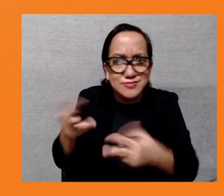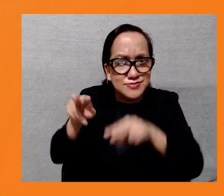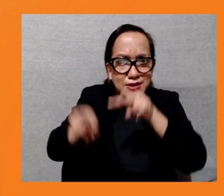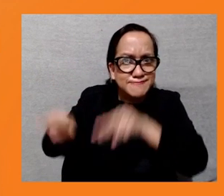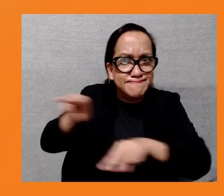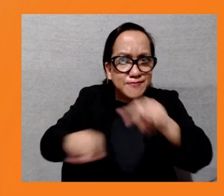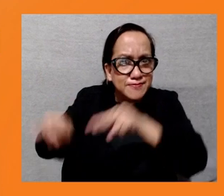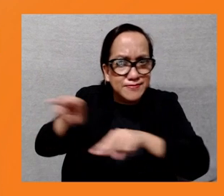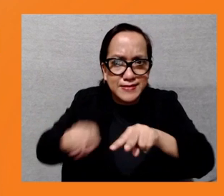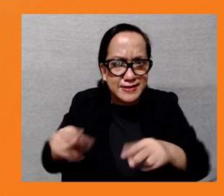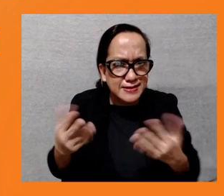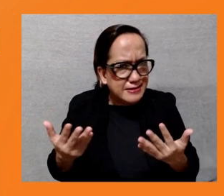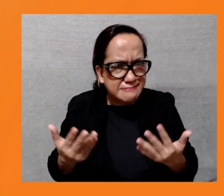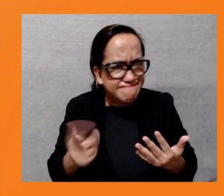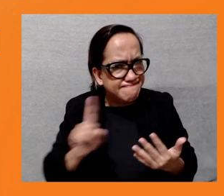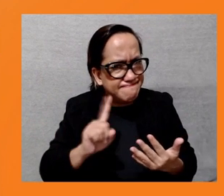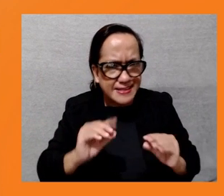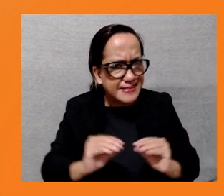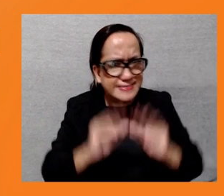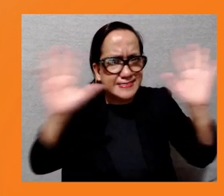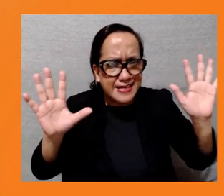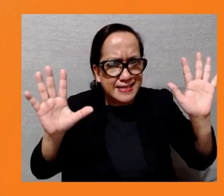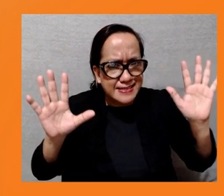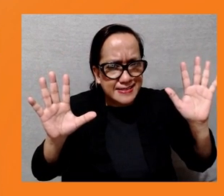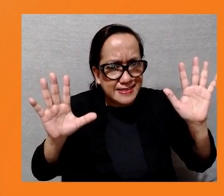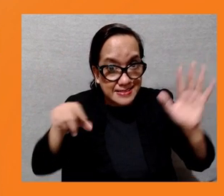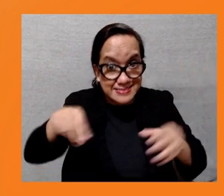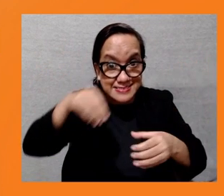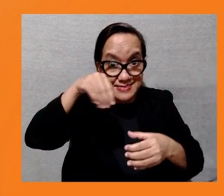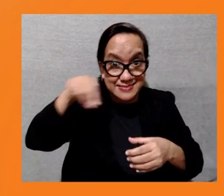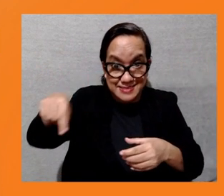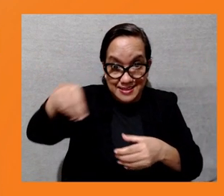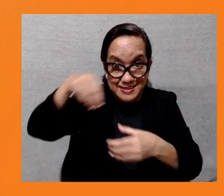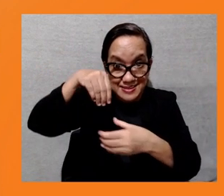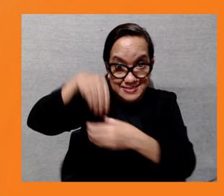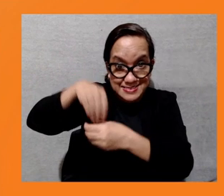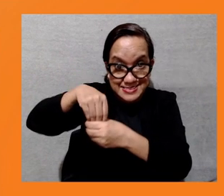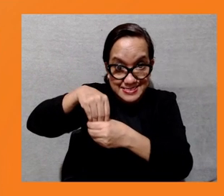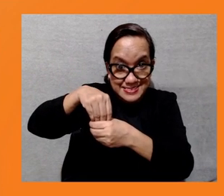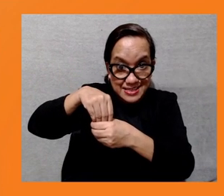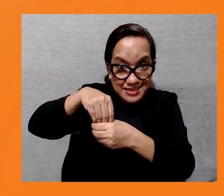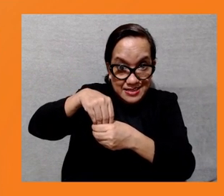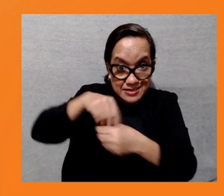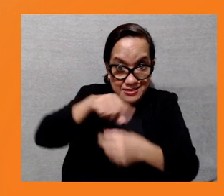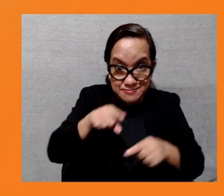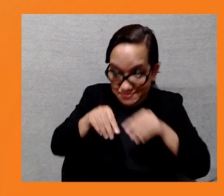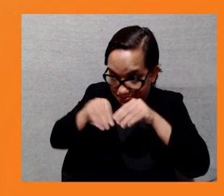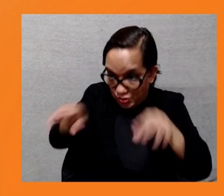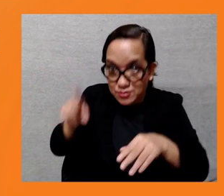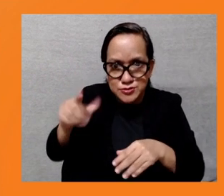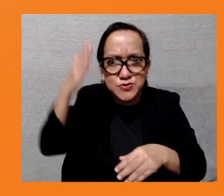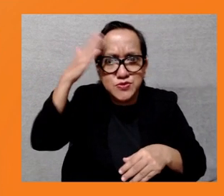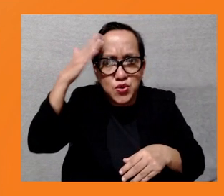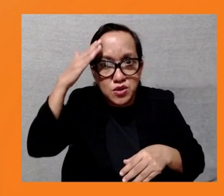understood on the ground, even by those who are actually working there. Bruce mentioned in his preliminary